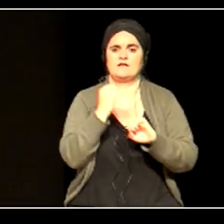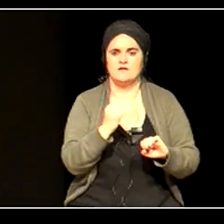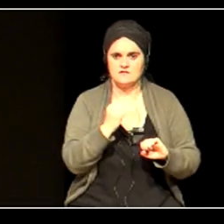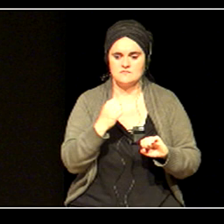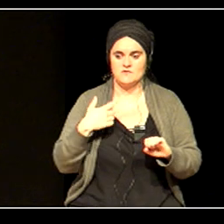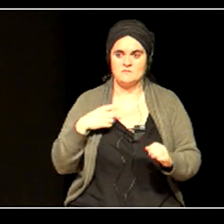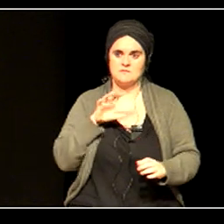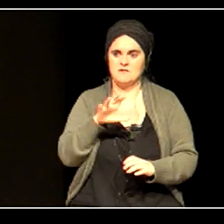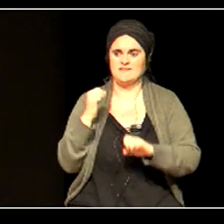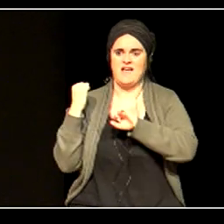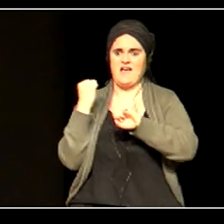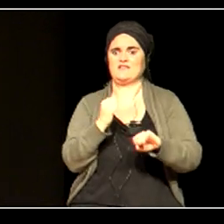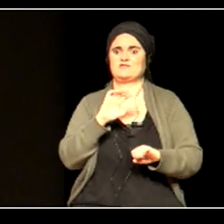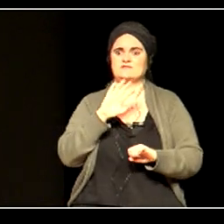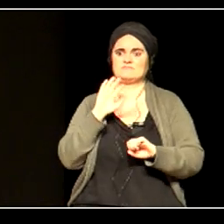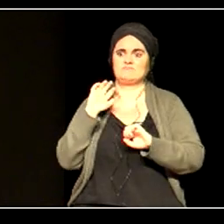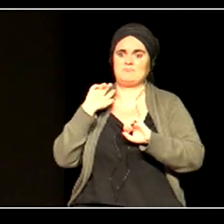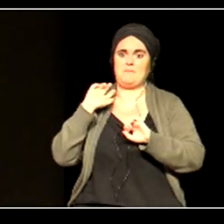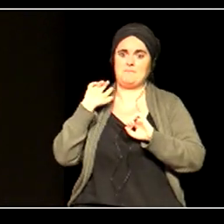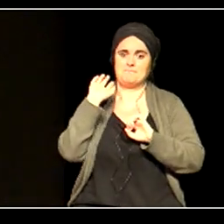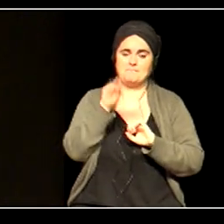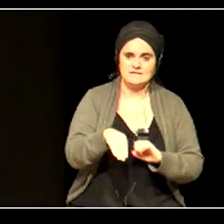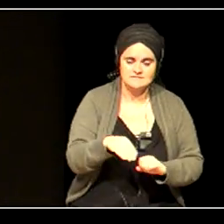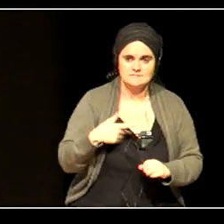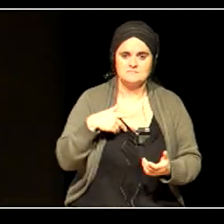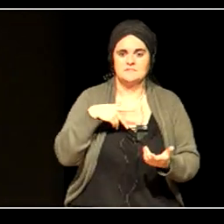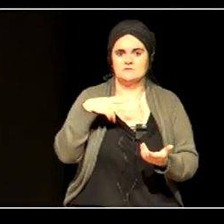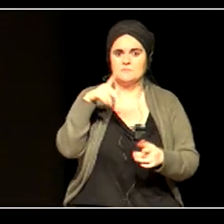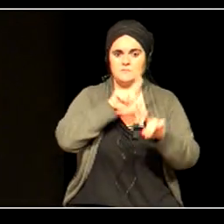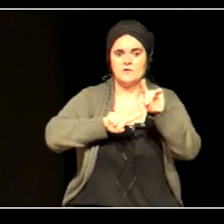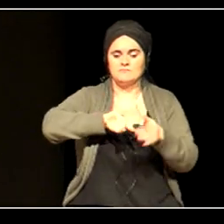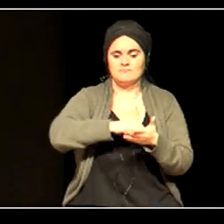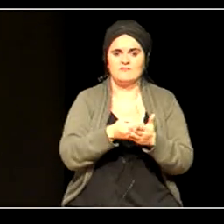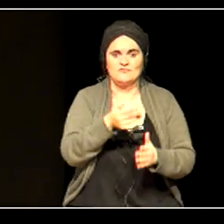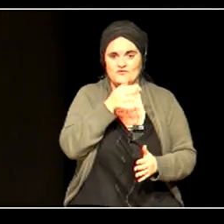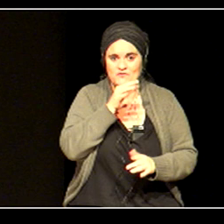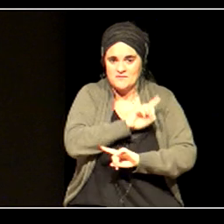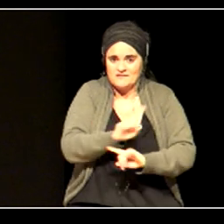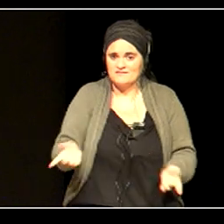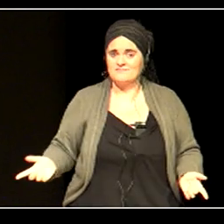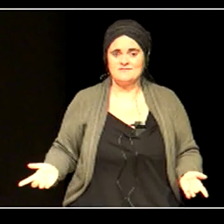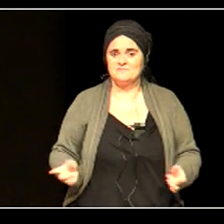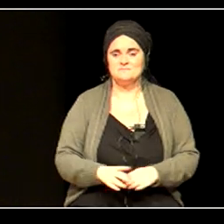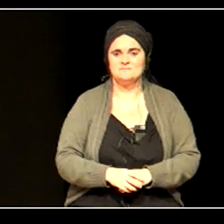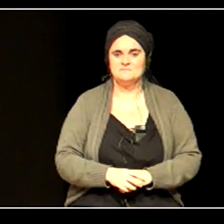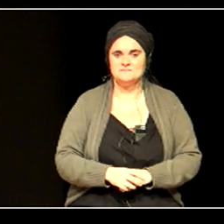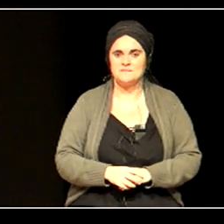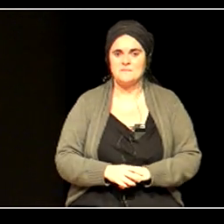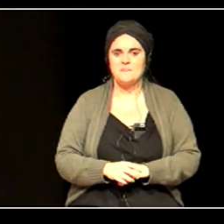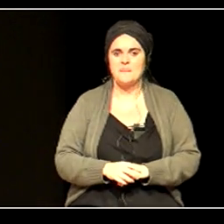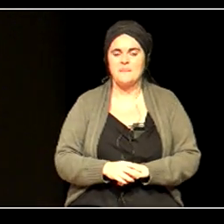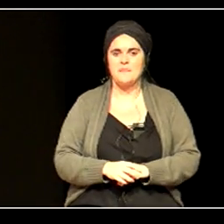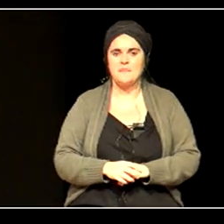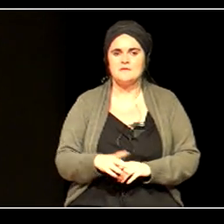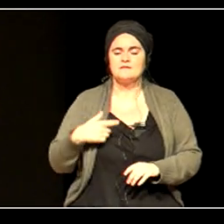the problem of how people in a very wealthy country,